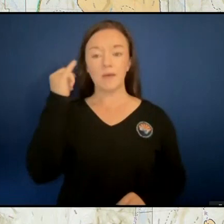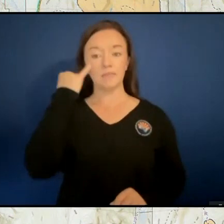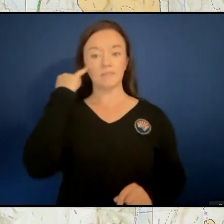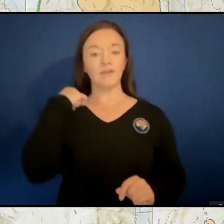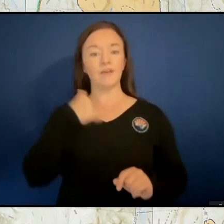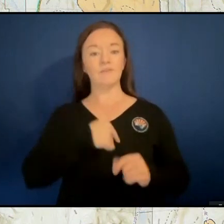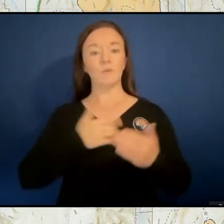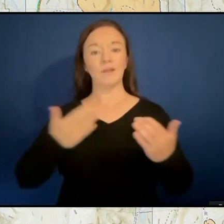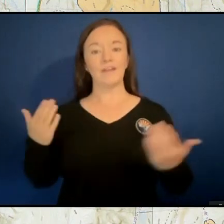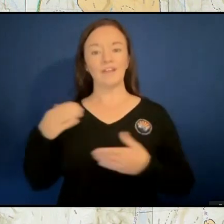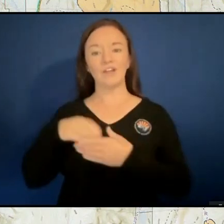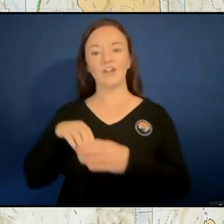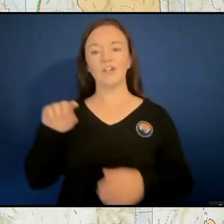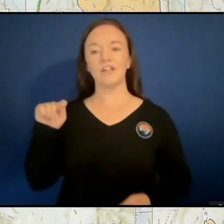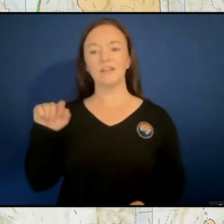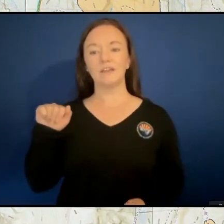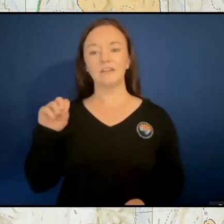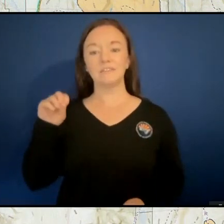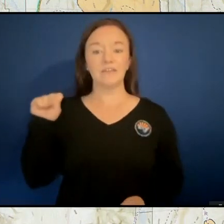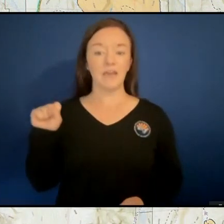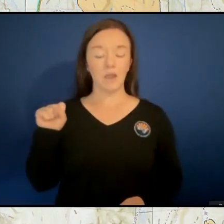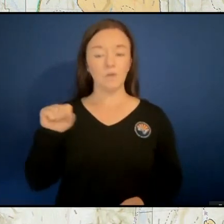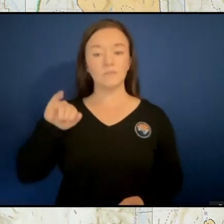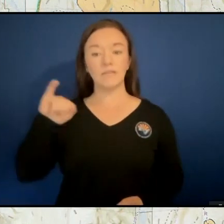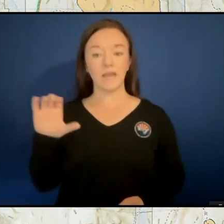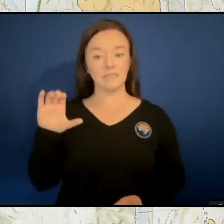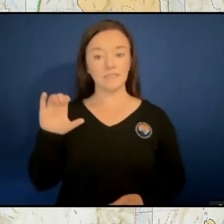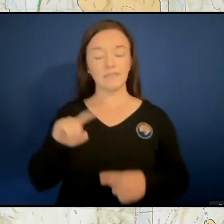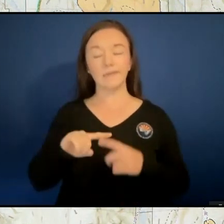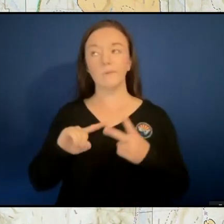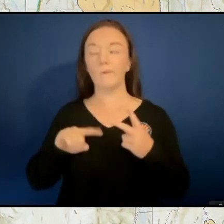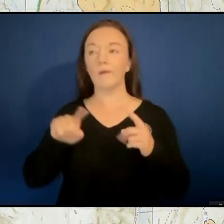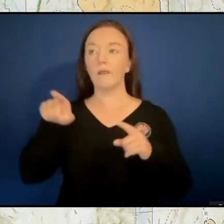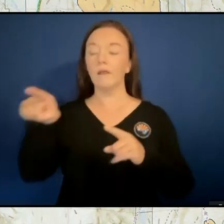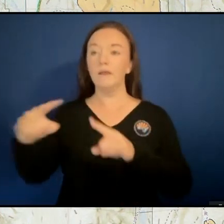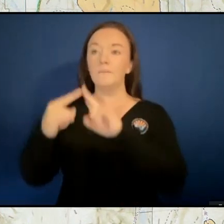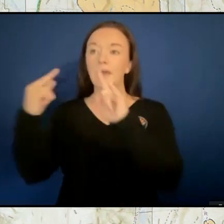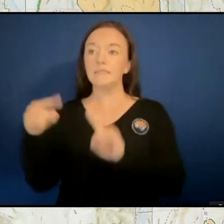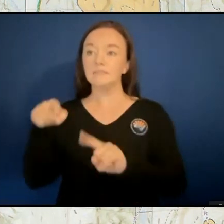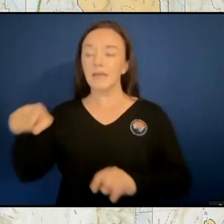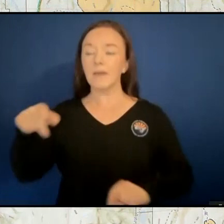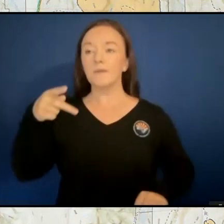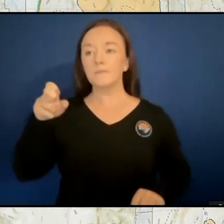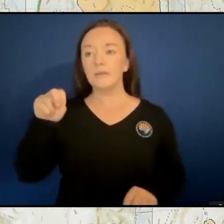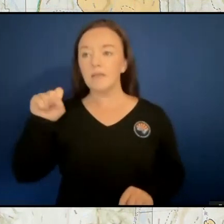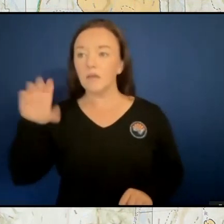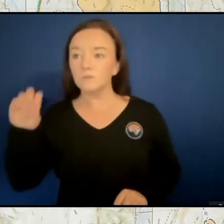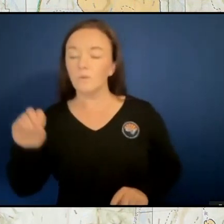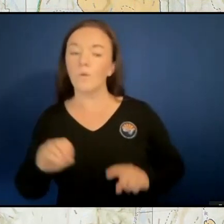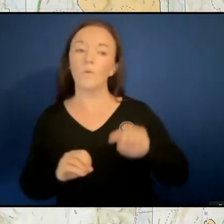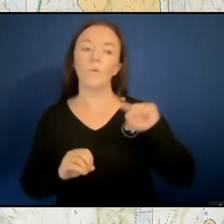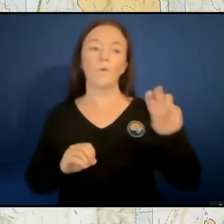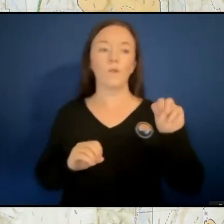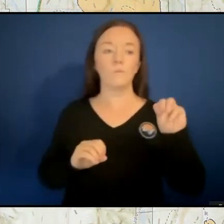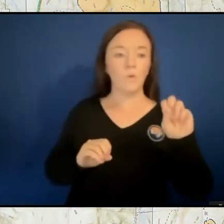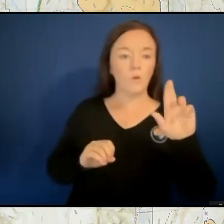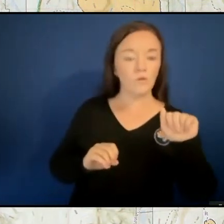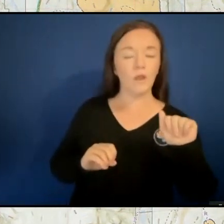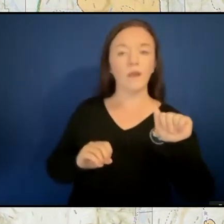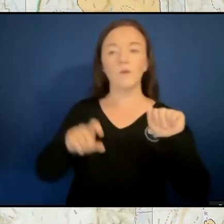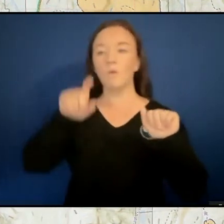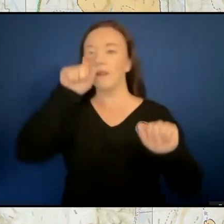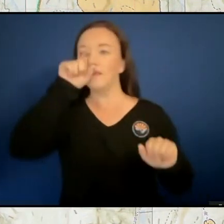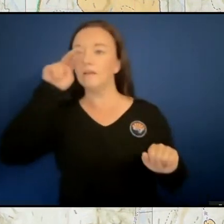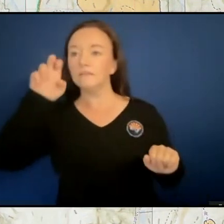in Taos at the incident command post, or if we're at Penasco at one of the base camps, or in Mora, or up at Eagle Nest, and we get a bunch of rain there,